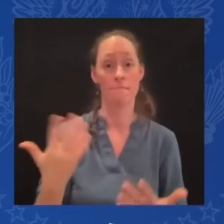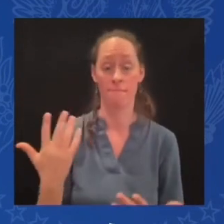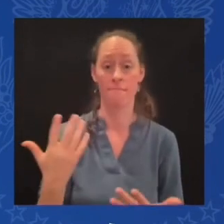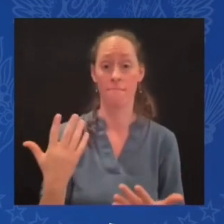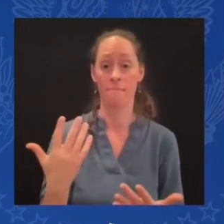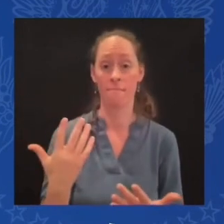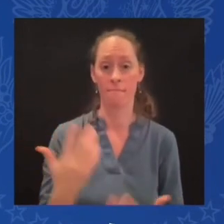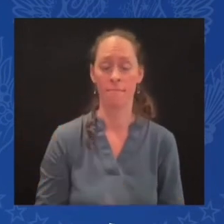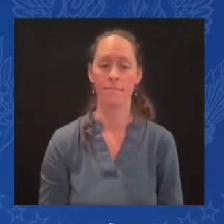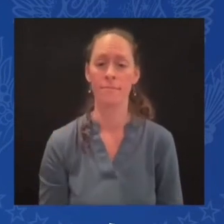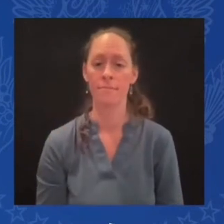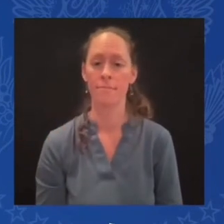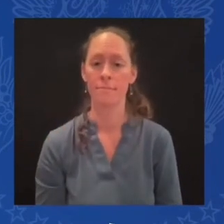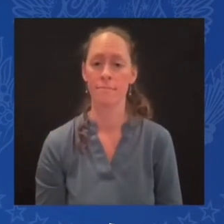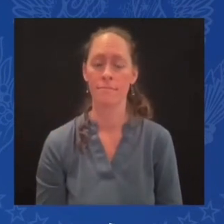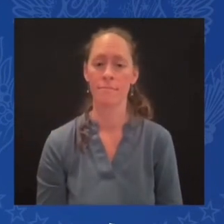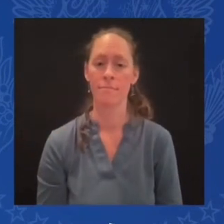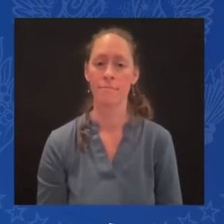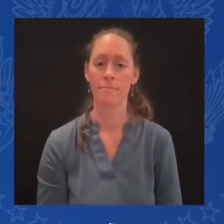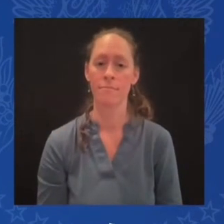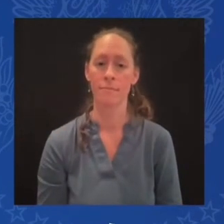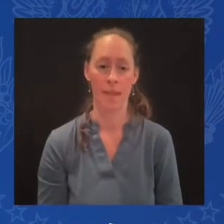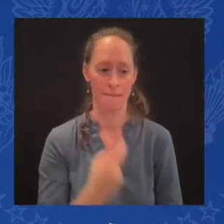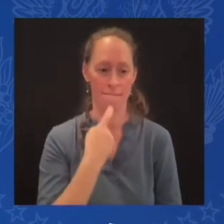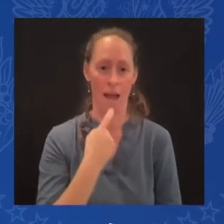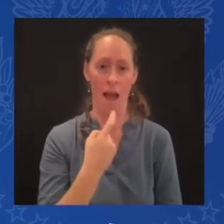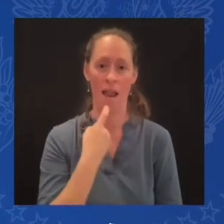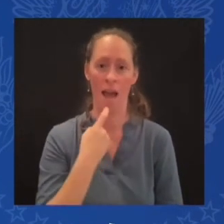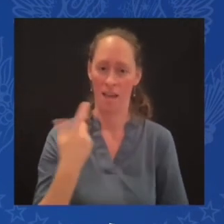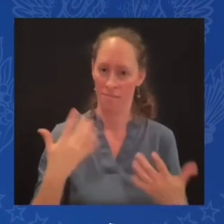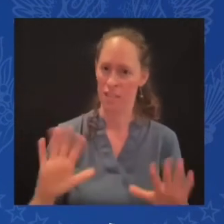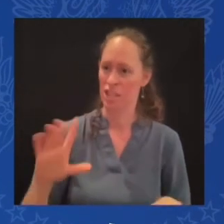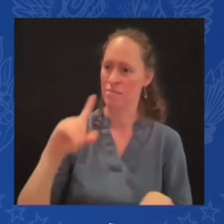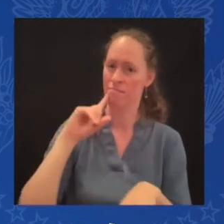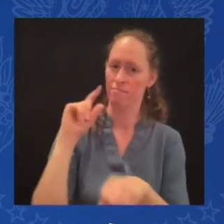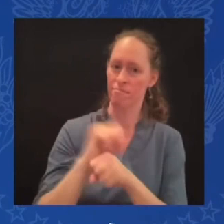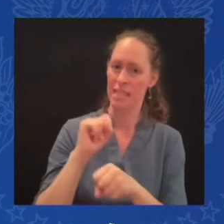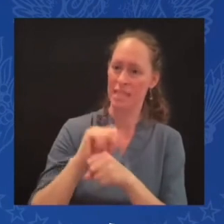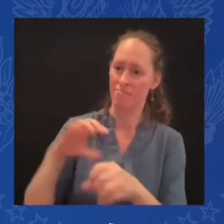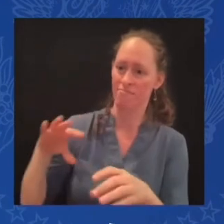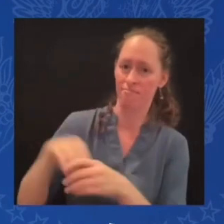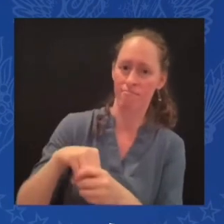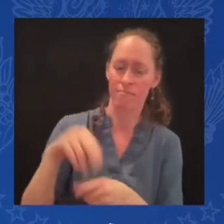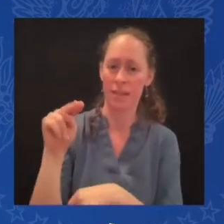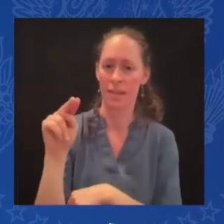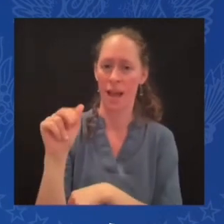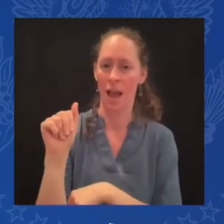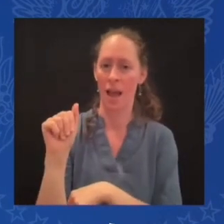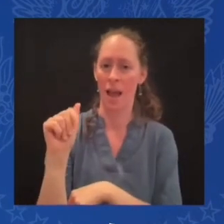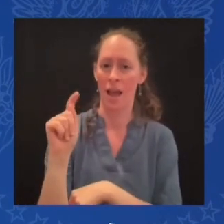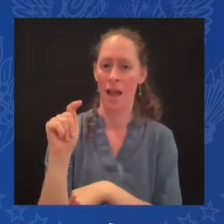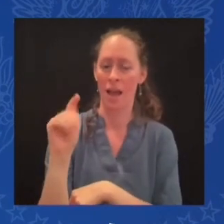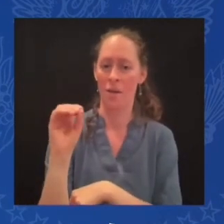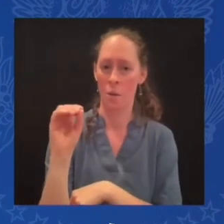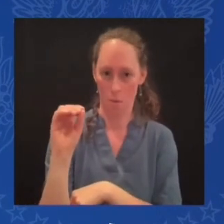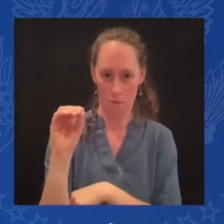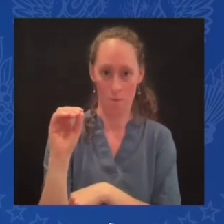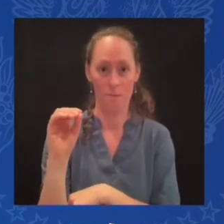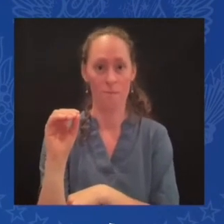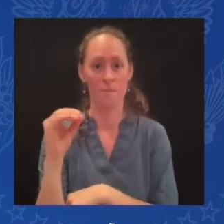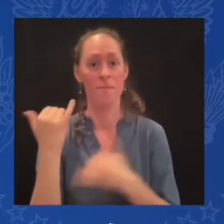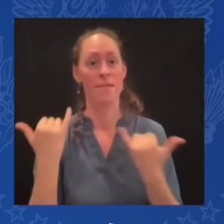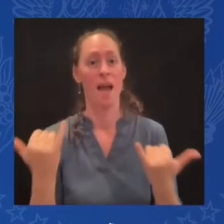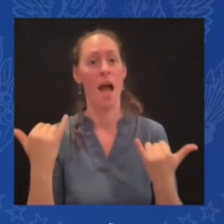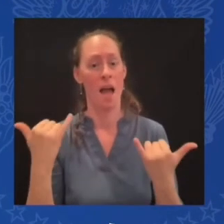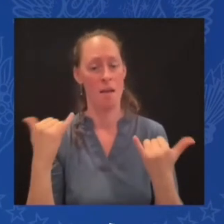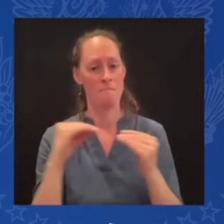Based on your long experience, how does that change Finland's place in the world? Well, first of all, the